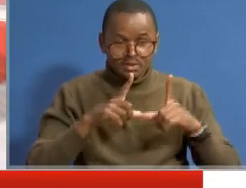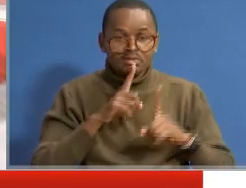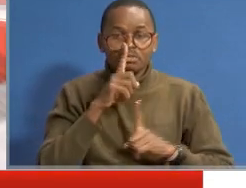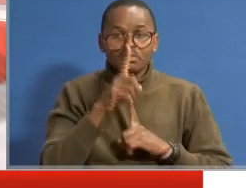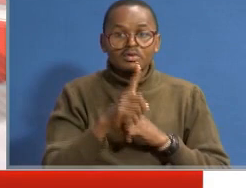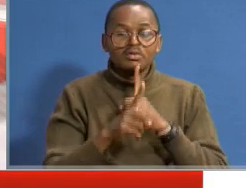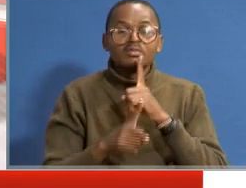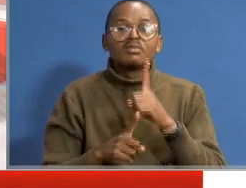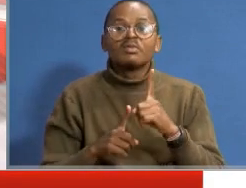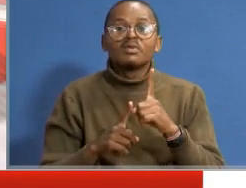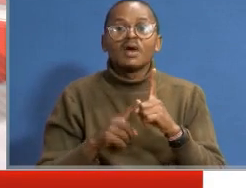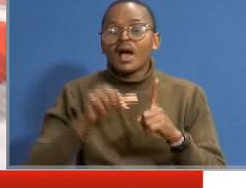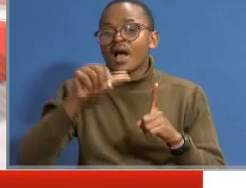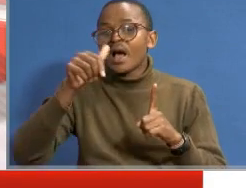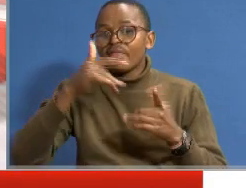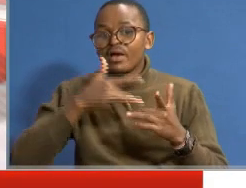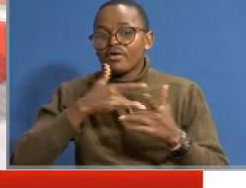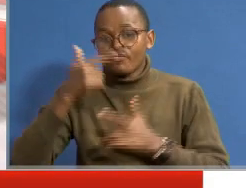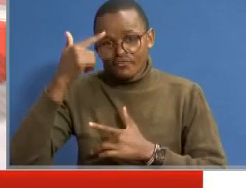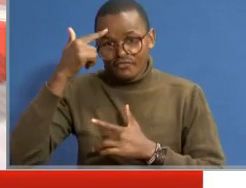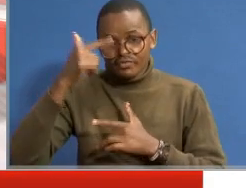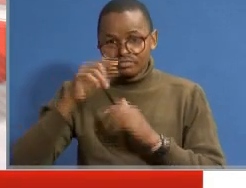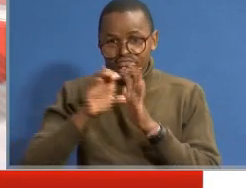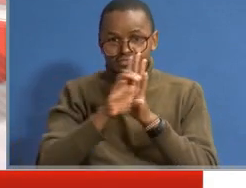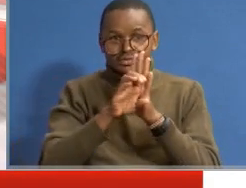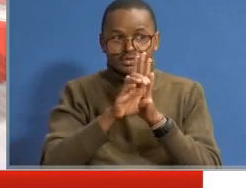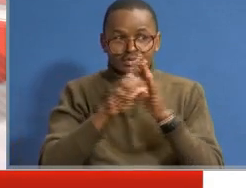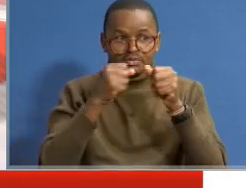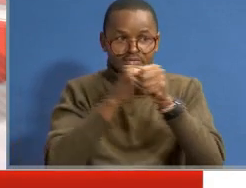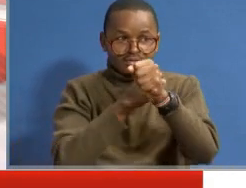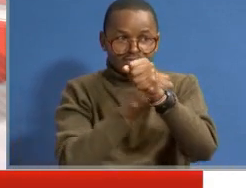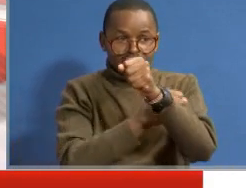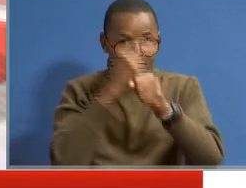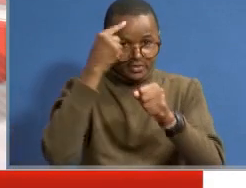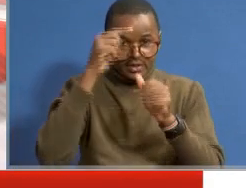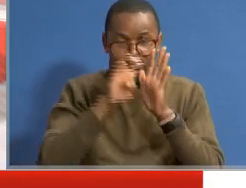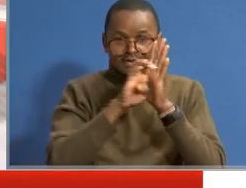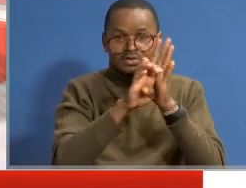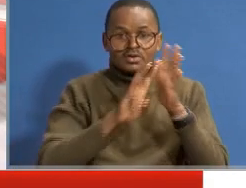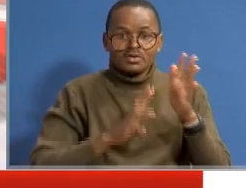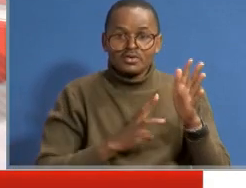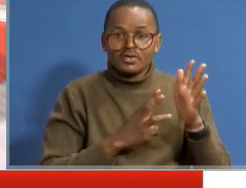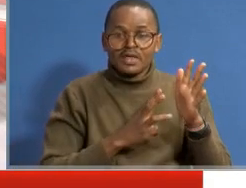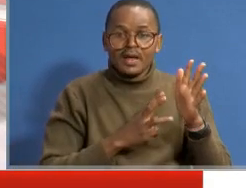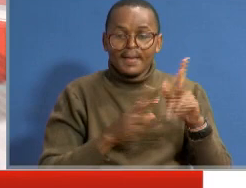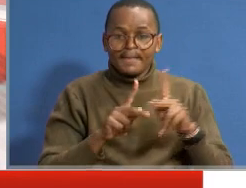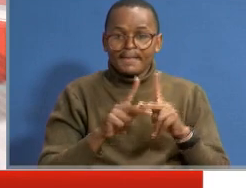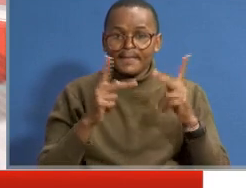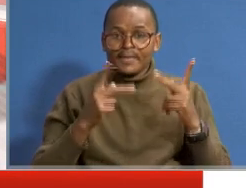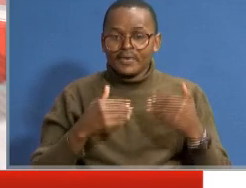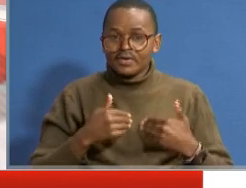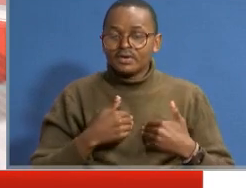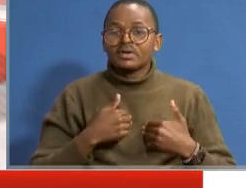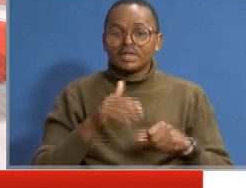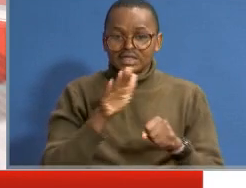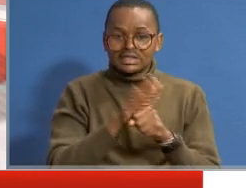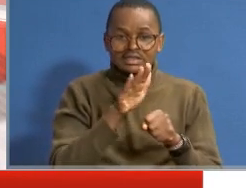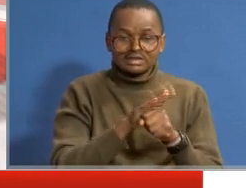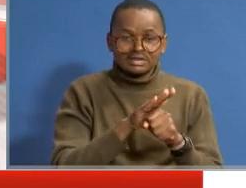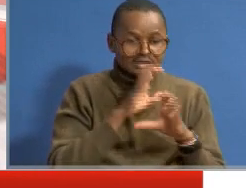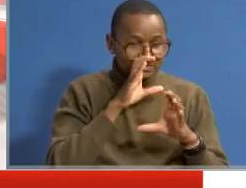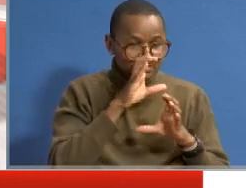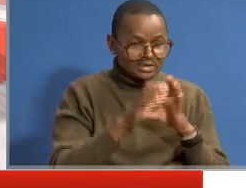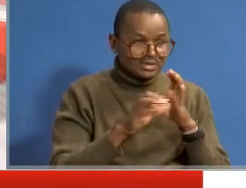talk about other going concerns. For example, the Building Bridges Initiative. For example, we are at a place where we are having a lot of